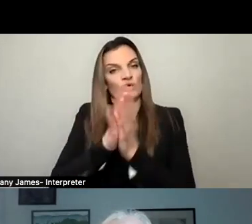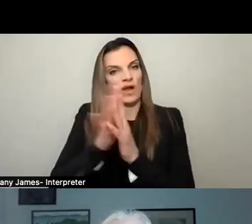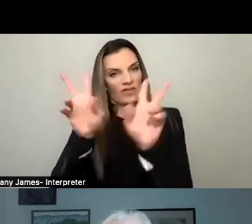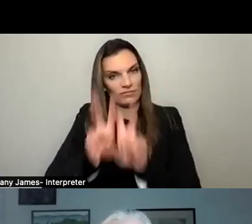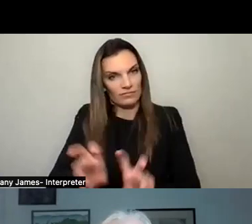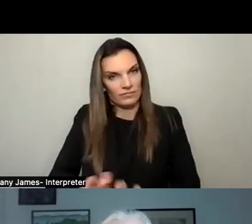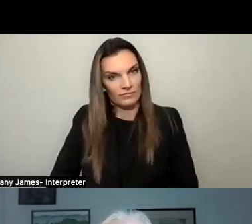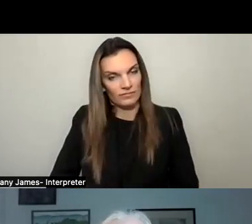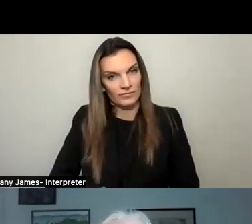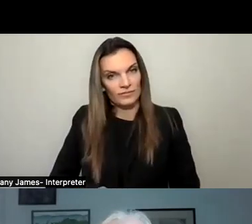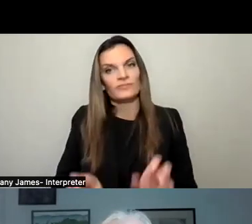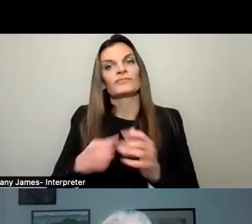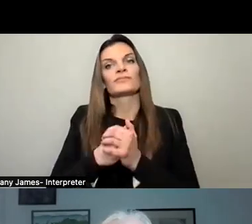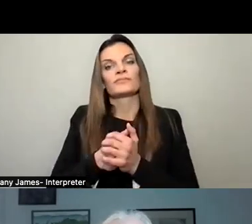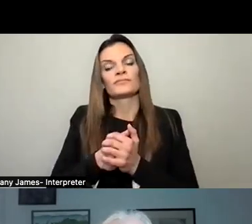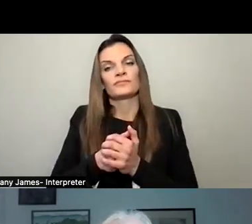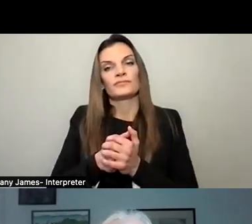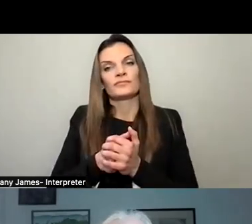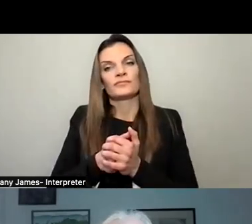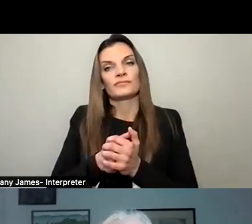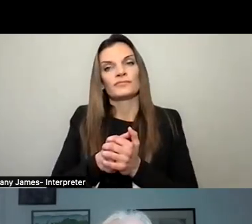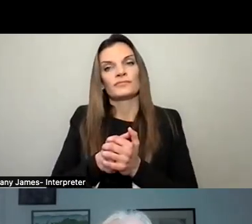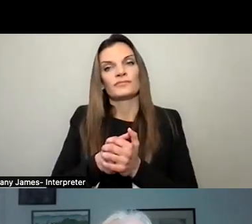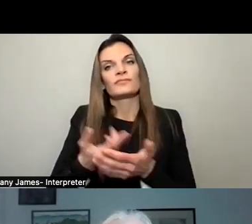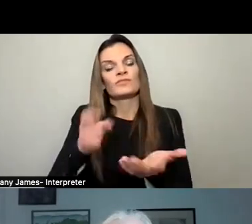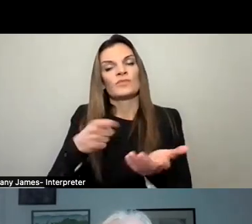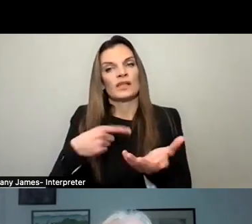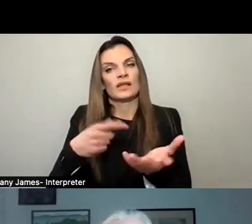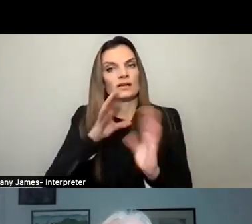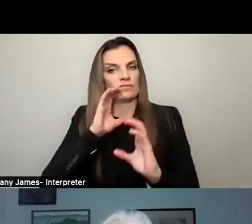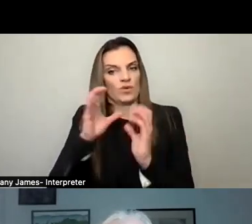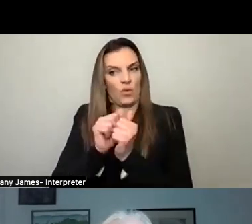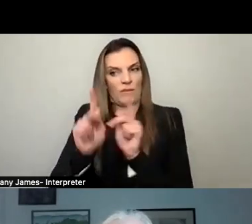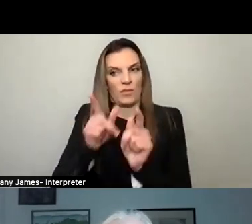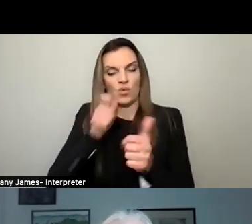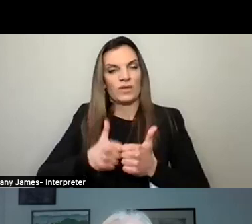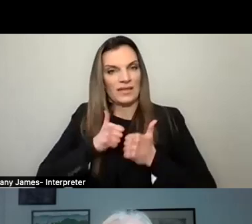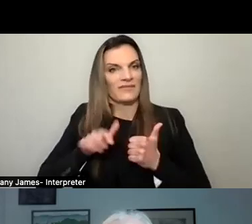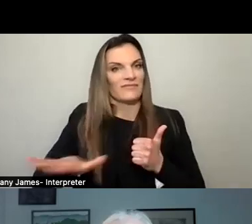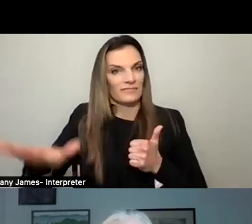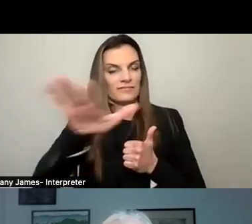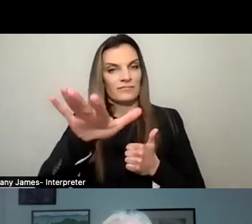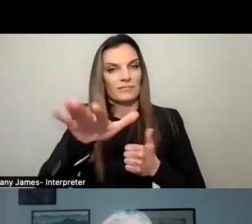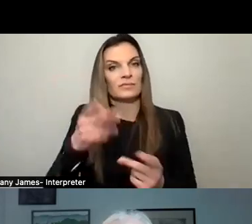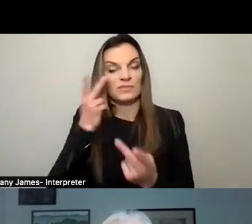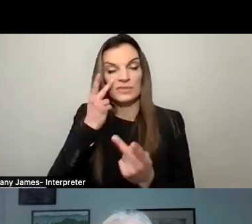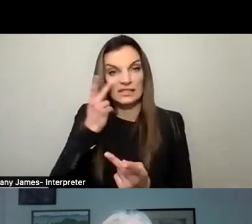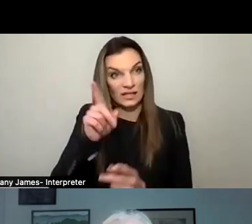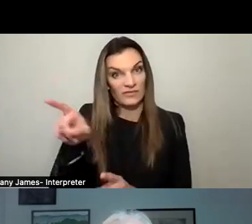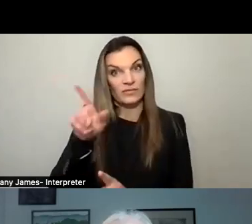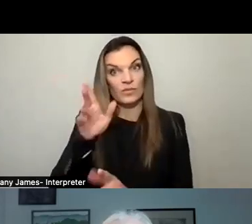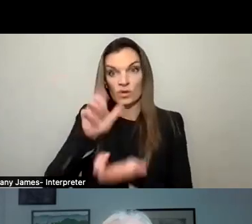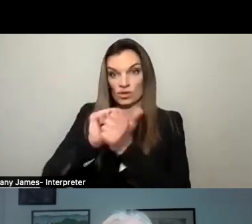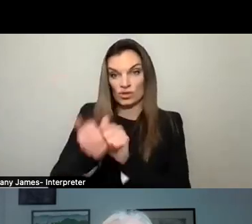it. We have also not taken the time to really communicate with the people on Continental Street or the other impacted parts of Mechanico to understand how that will